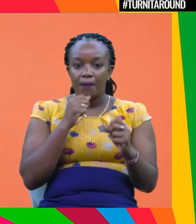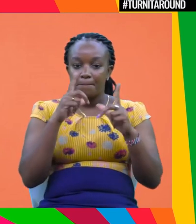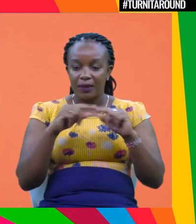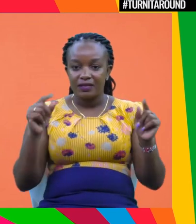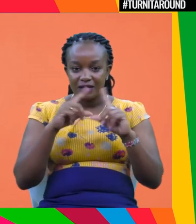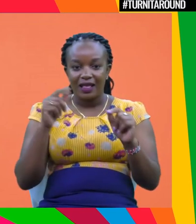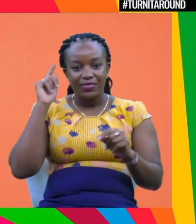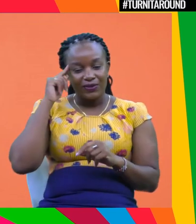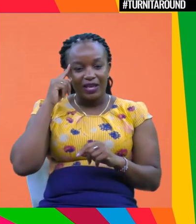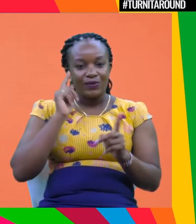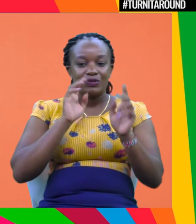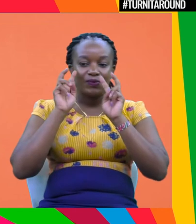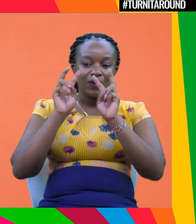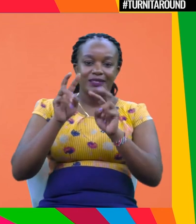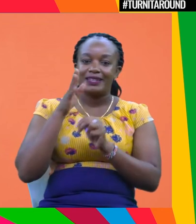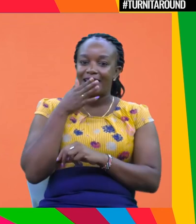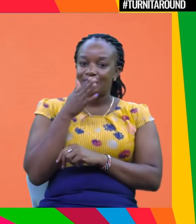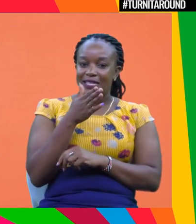of Oscar, to be honest.